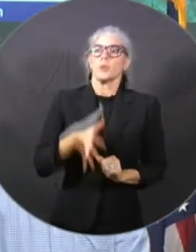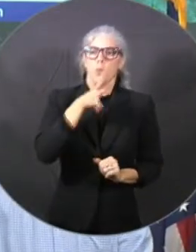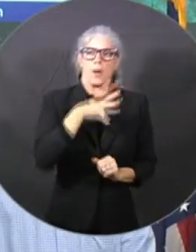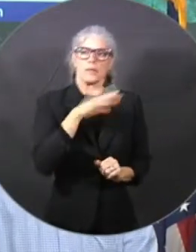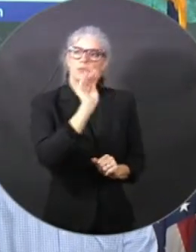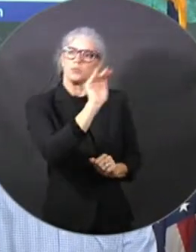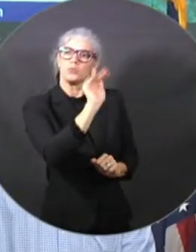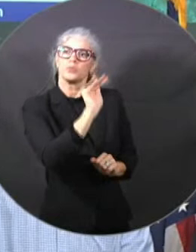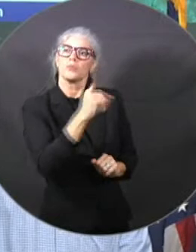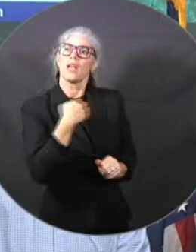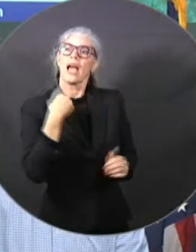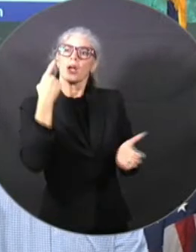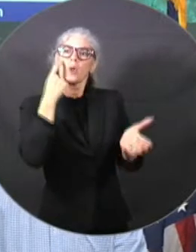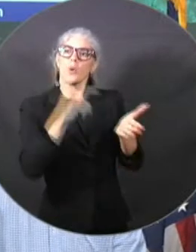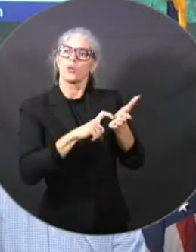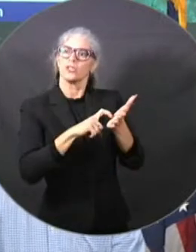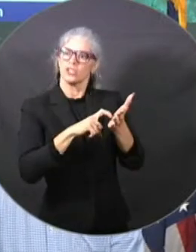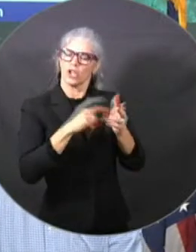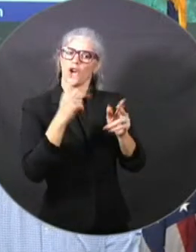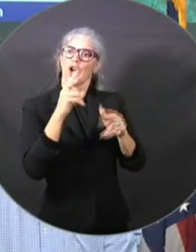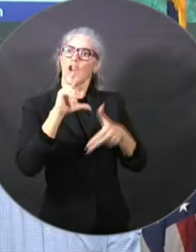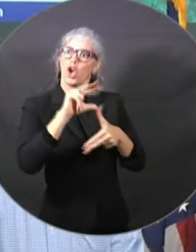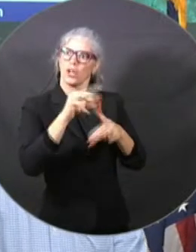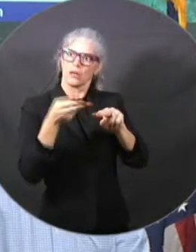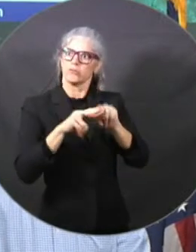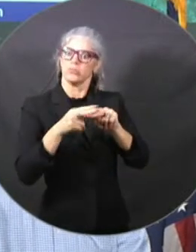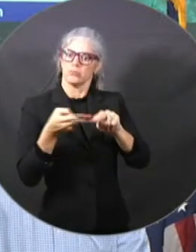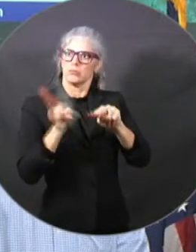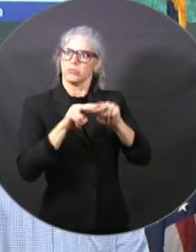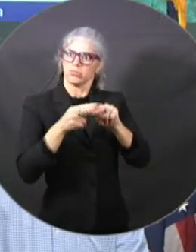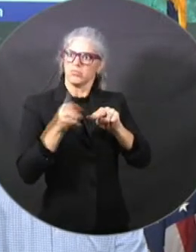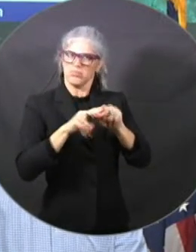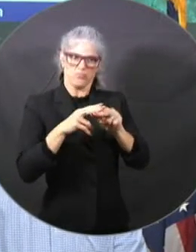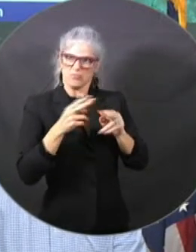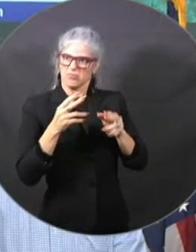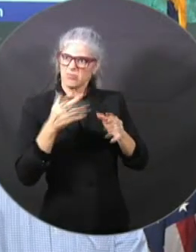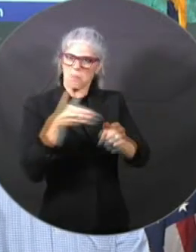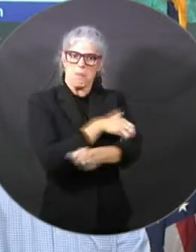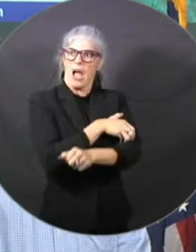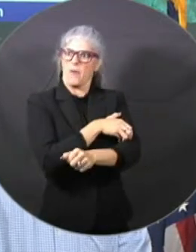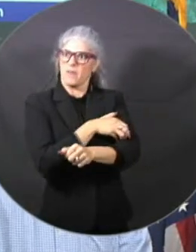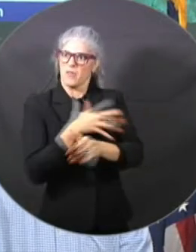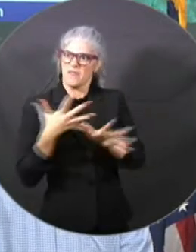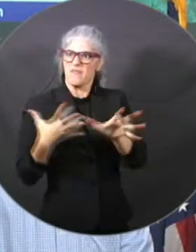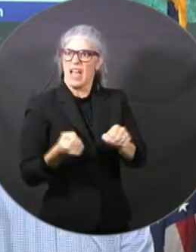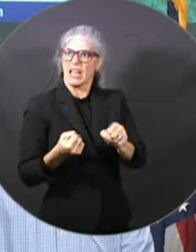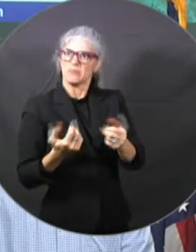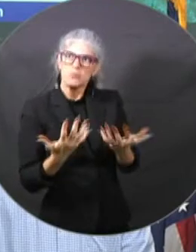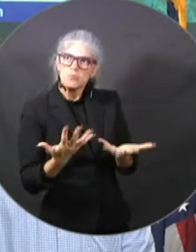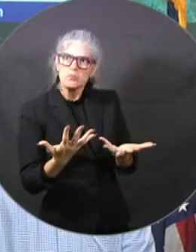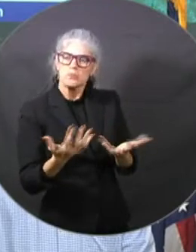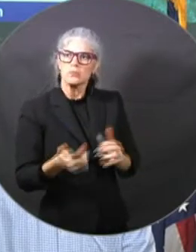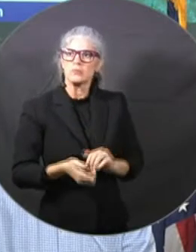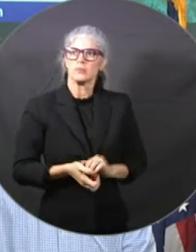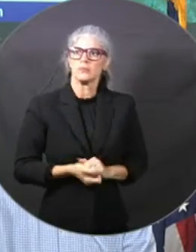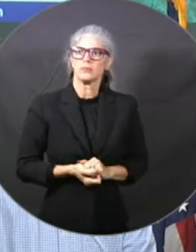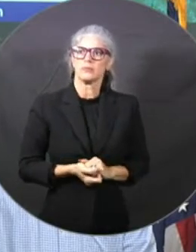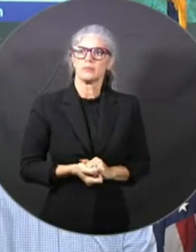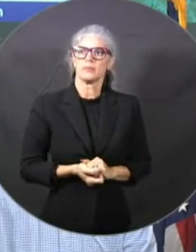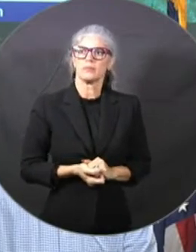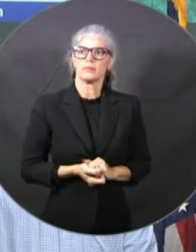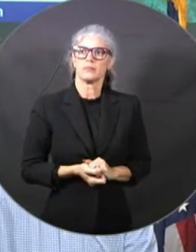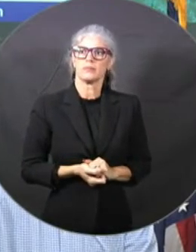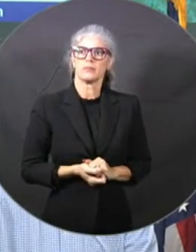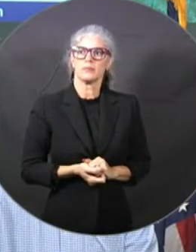And it's going into the Gulf, which, you know, many scientists say that it's the warm water contributed by climate change